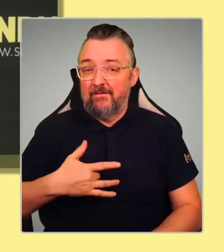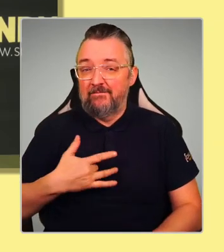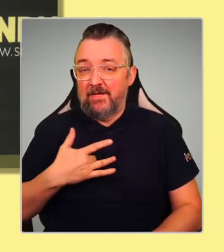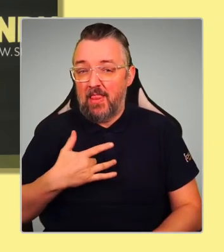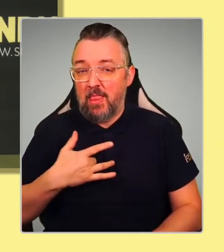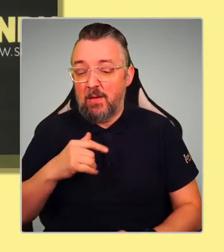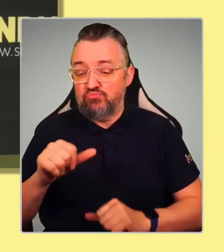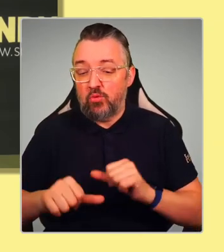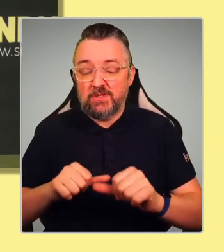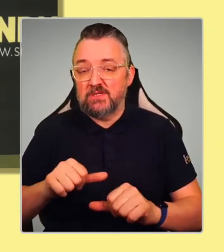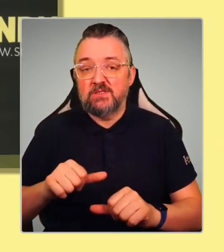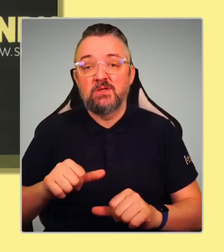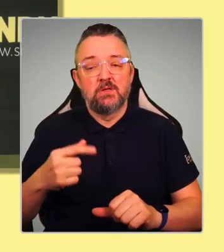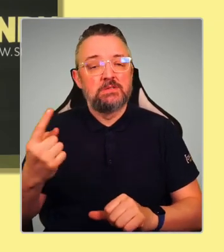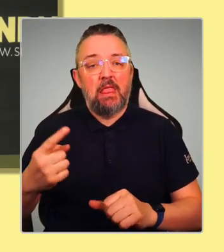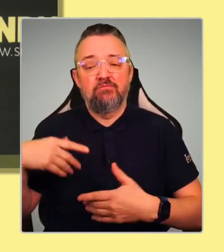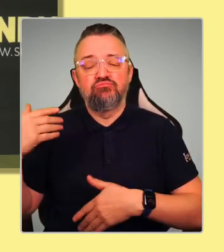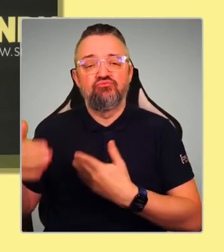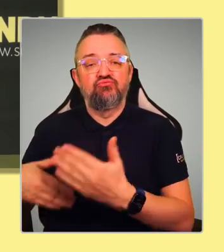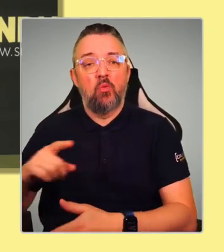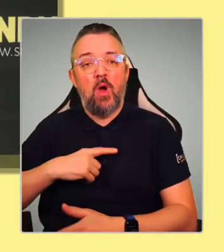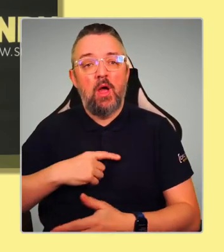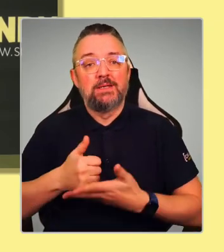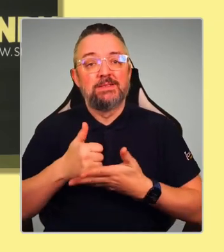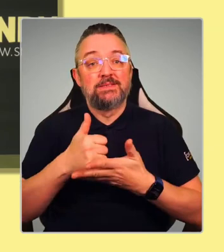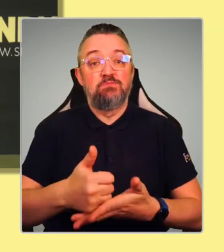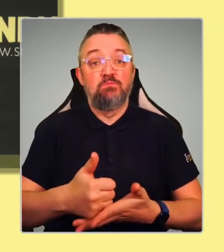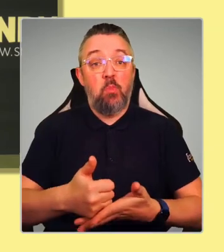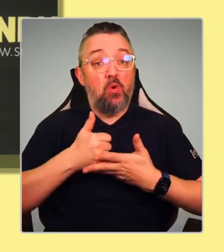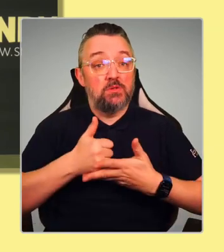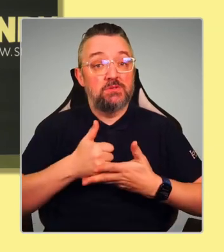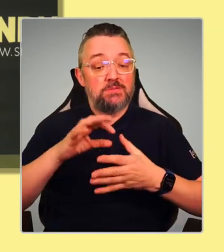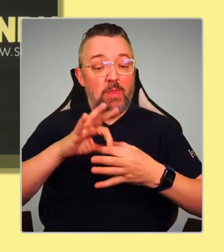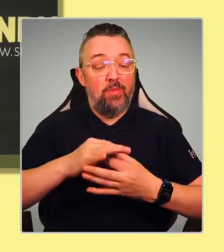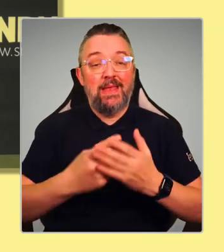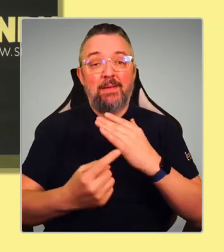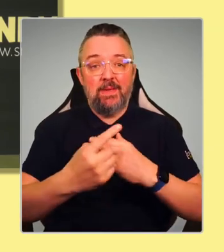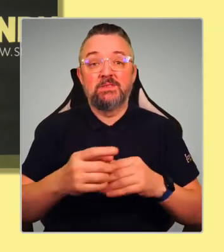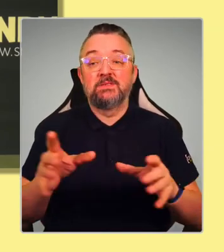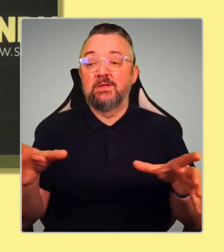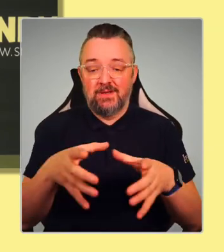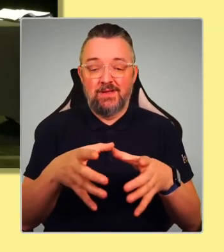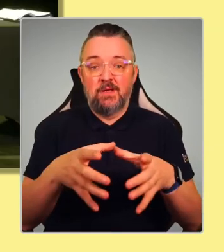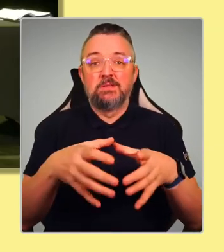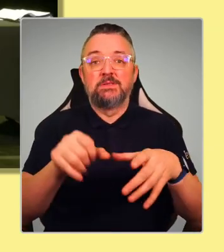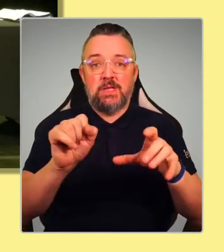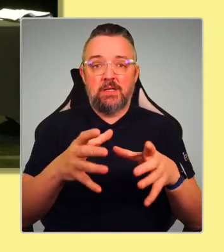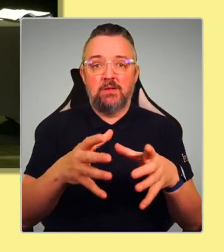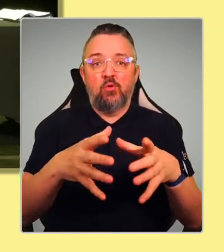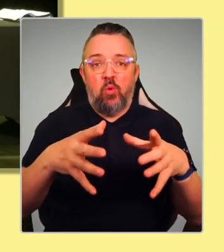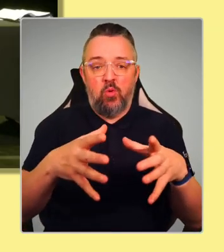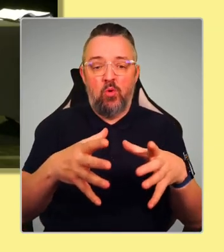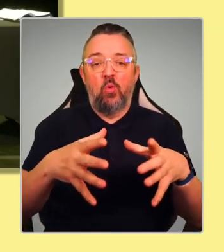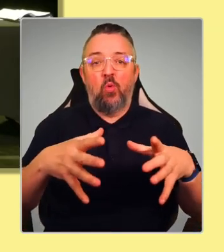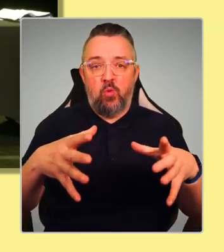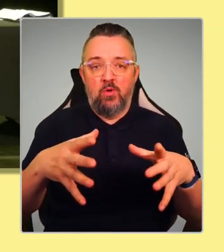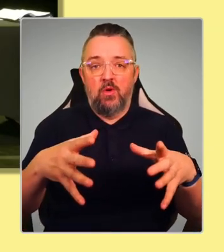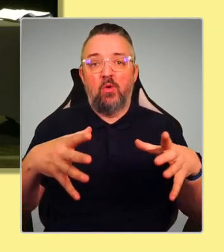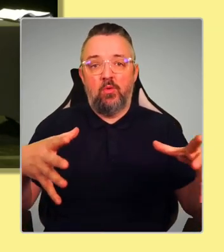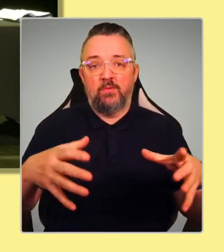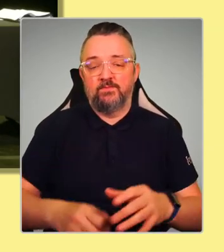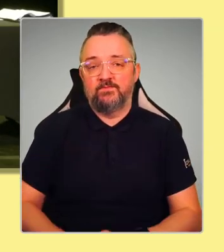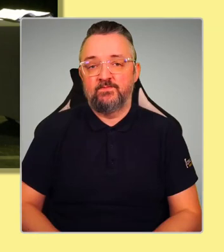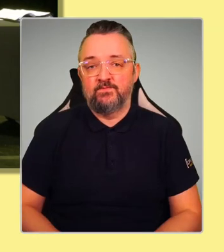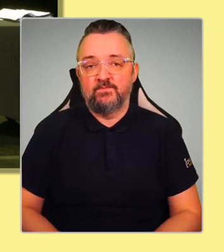as that support for independence grows with that approach. Okay, thank you. And next